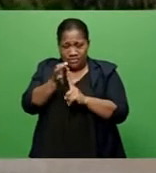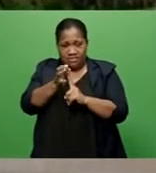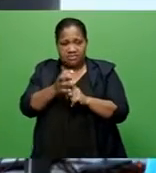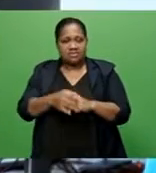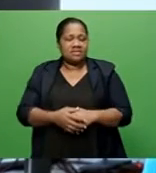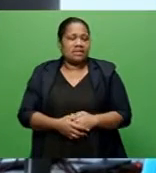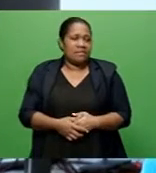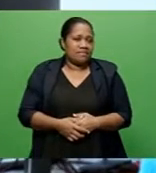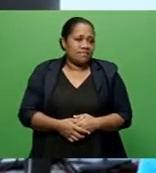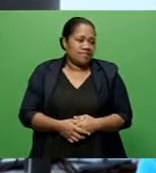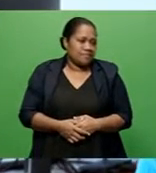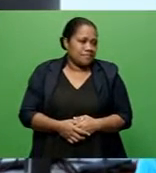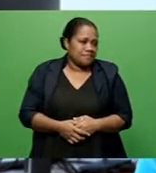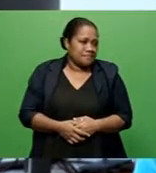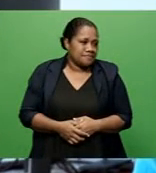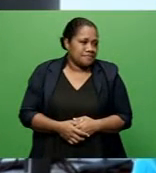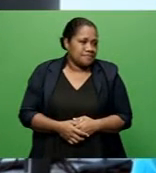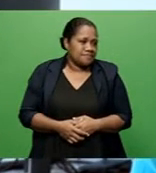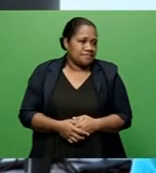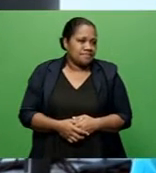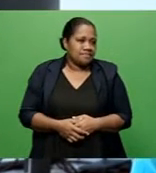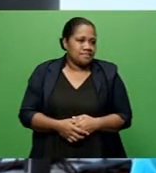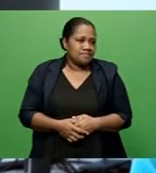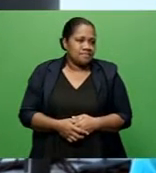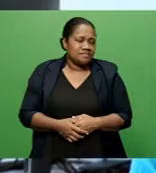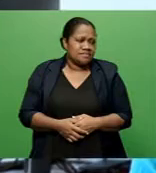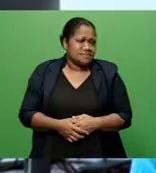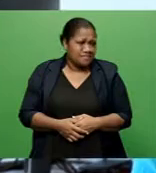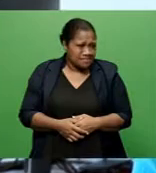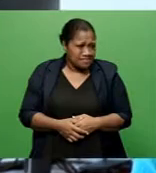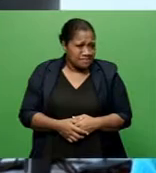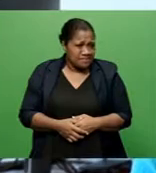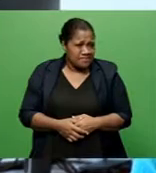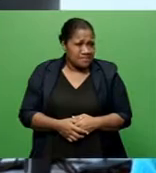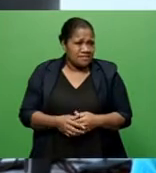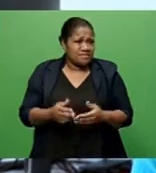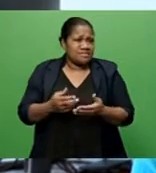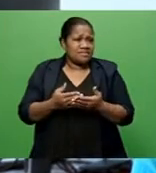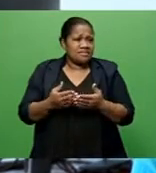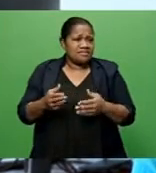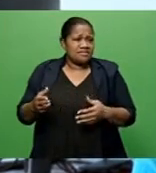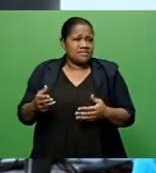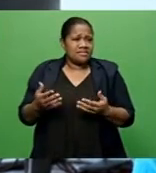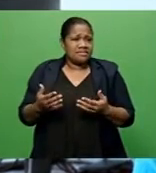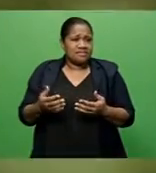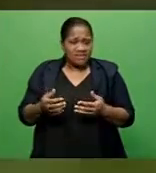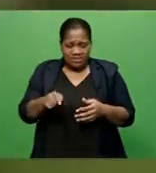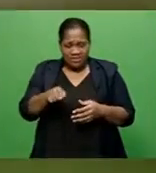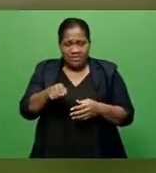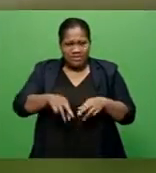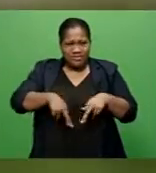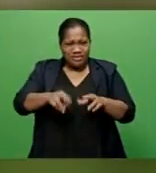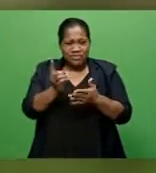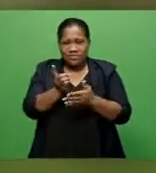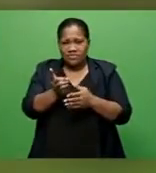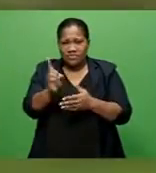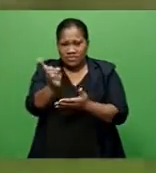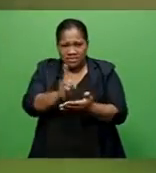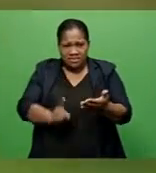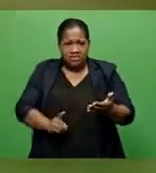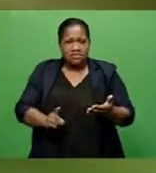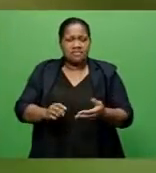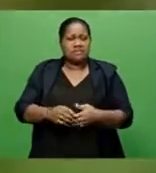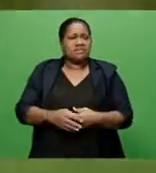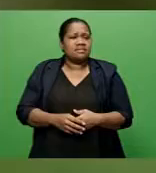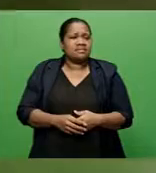the probability that the rainfall intensity will designed. After that, it's all going to be running